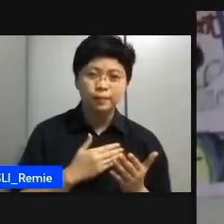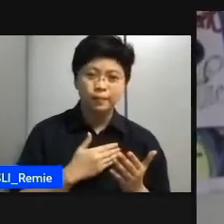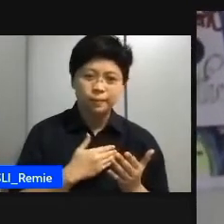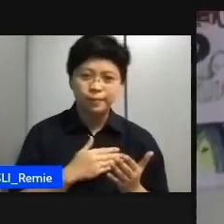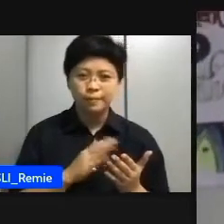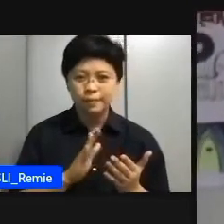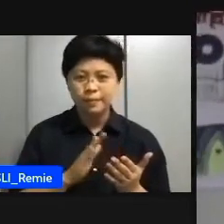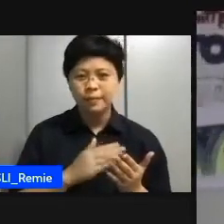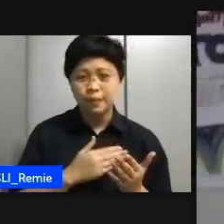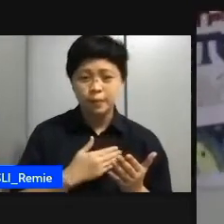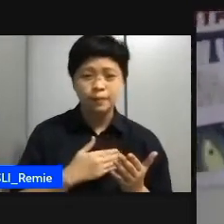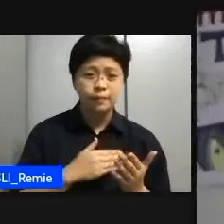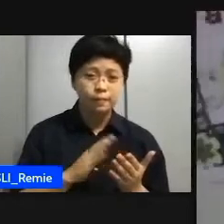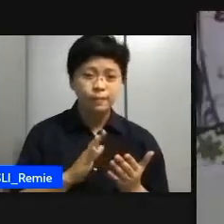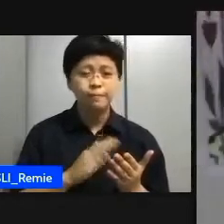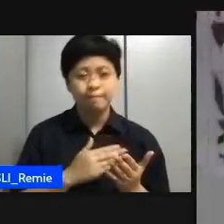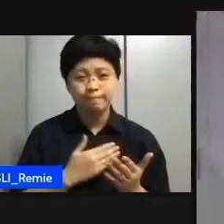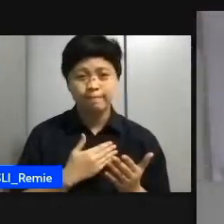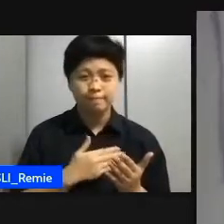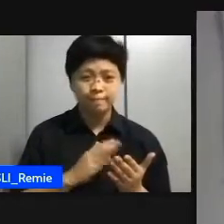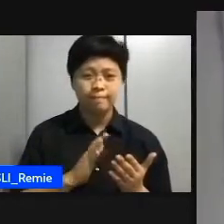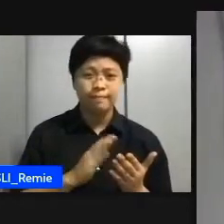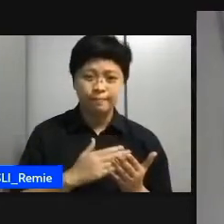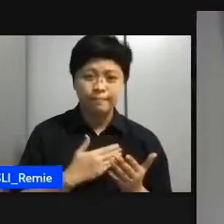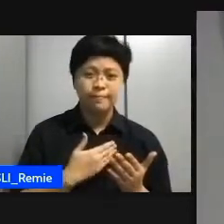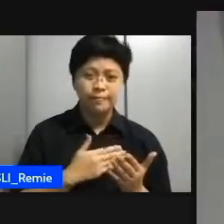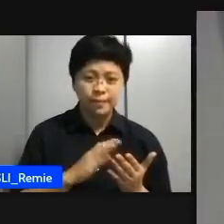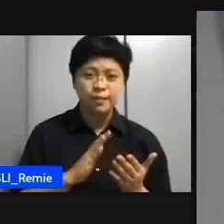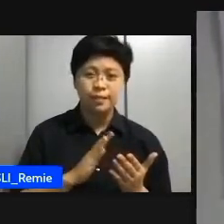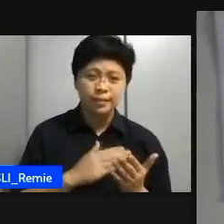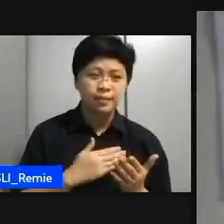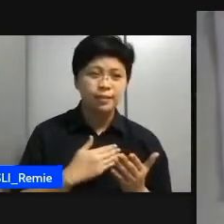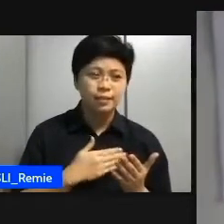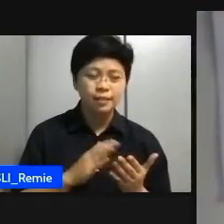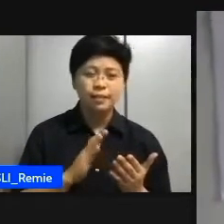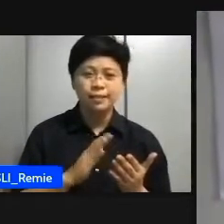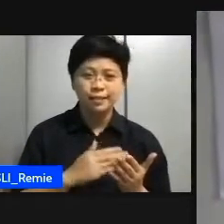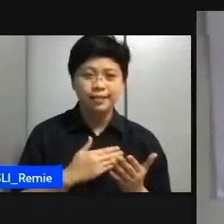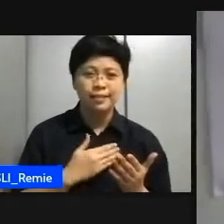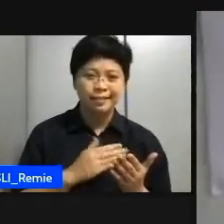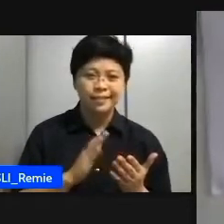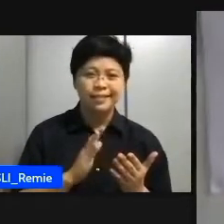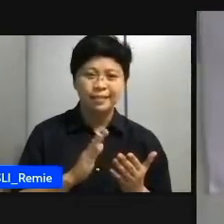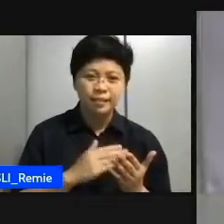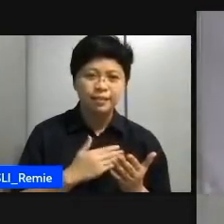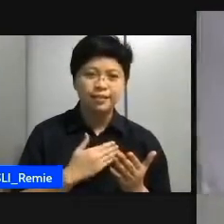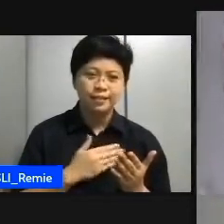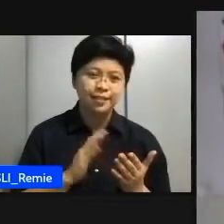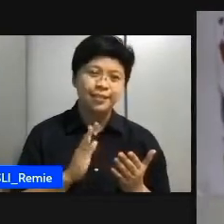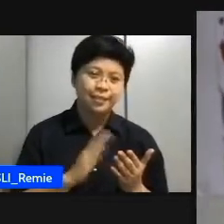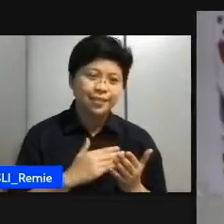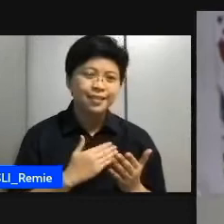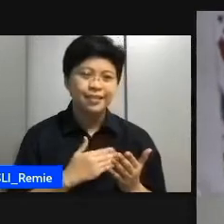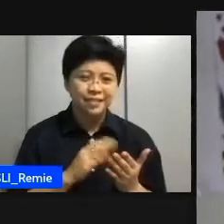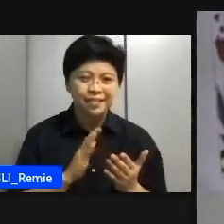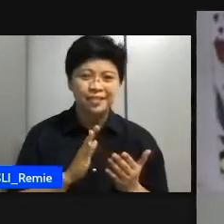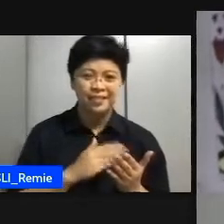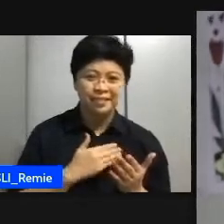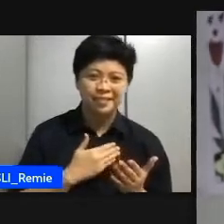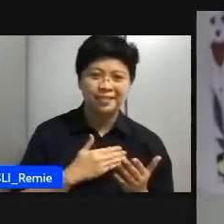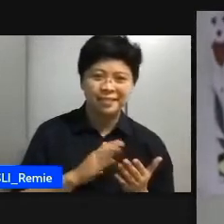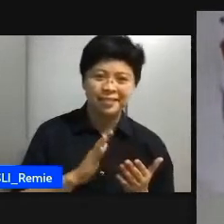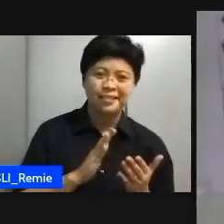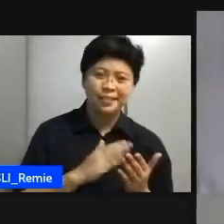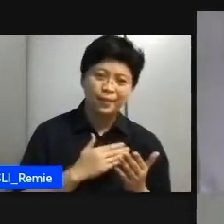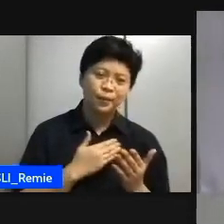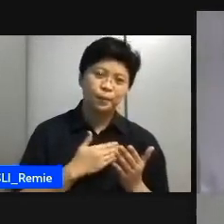we're not afraid we're breathing slowly this is home this is what defines